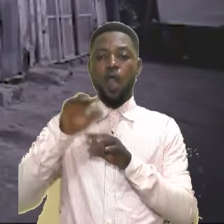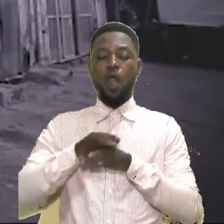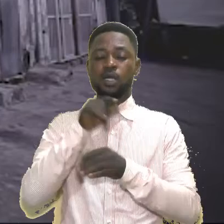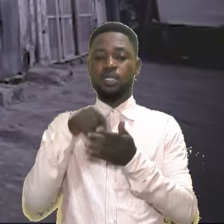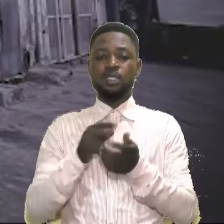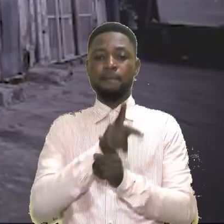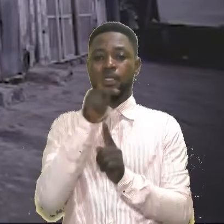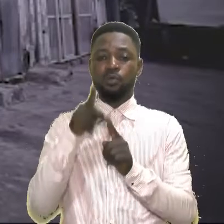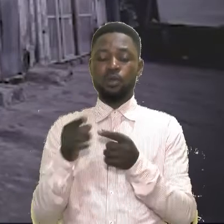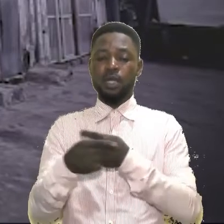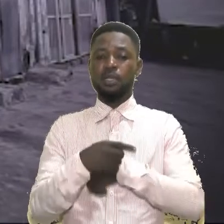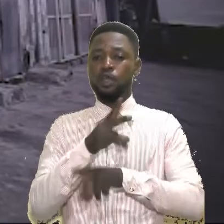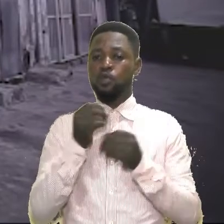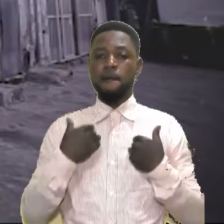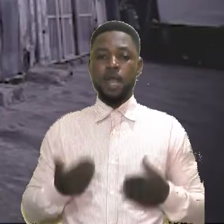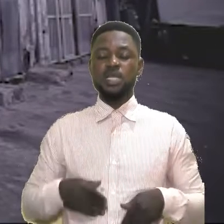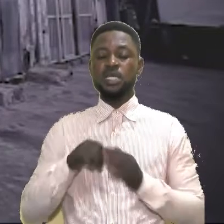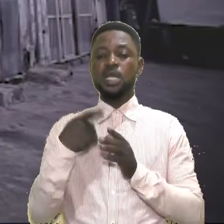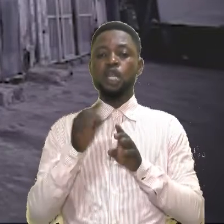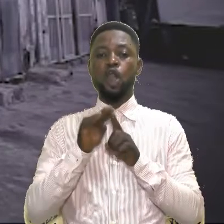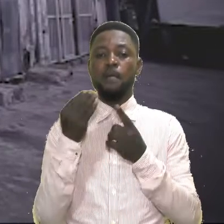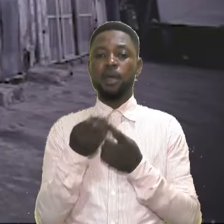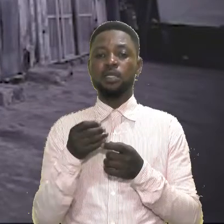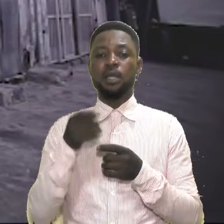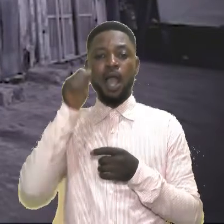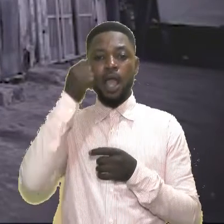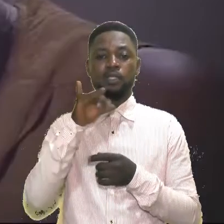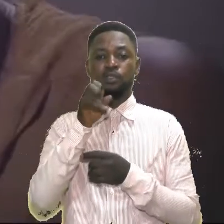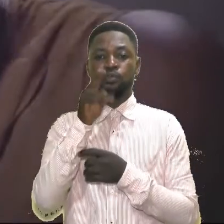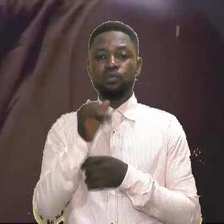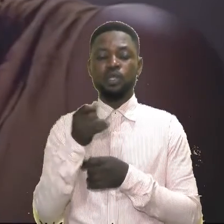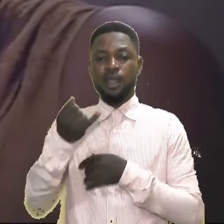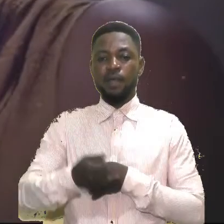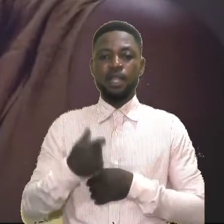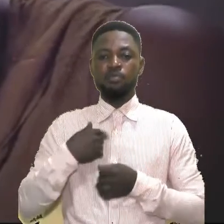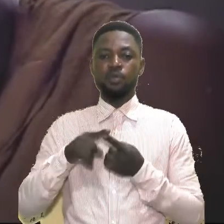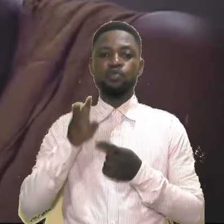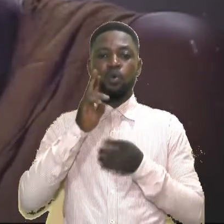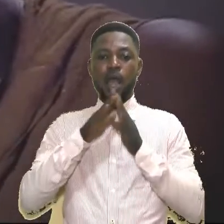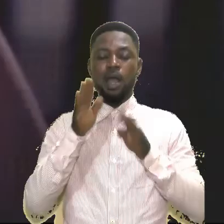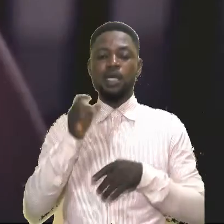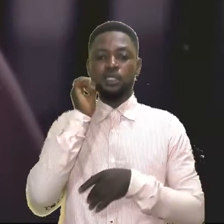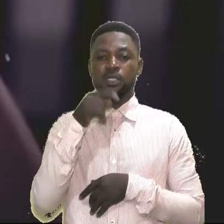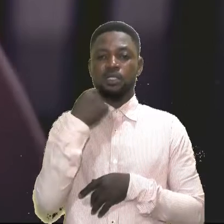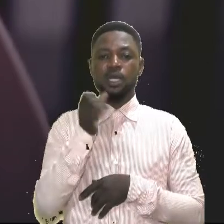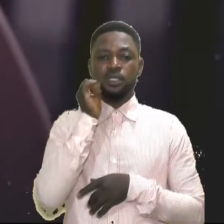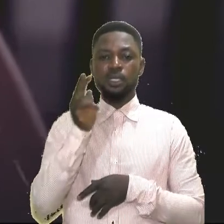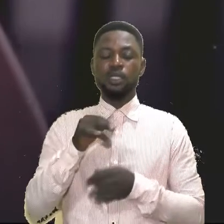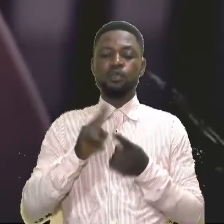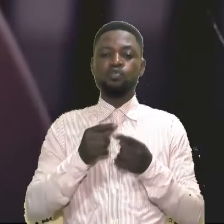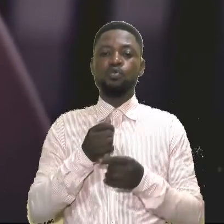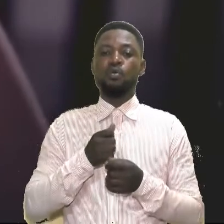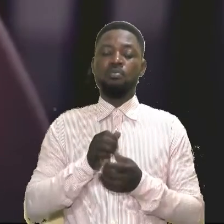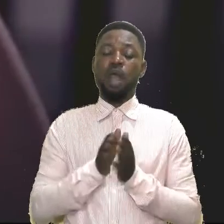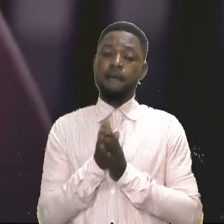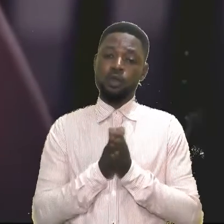On this particular day, there was nobody in the compound. Auntie Julie invited me to her house. She said she needed